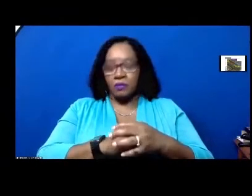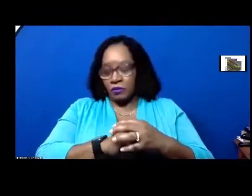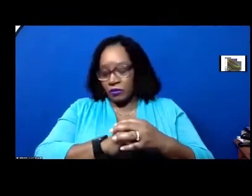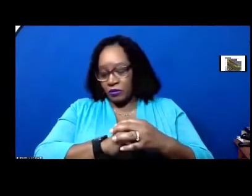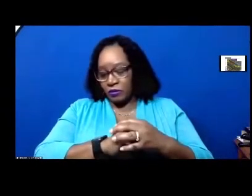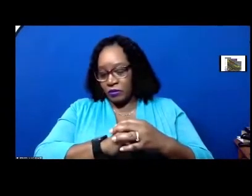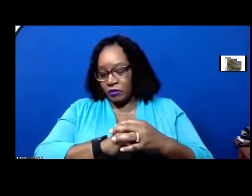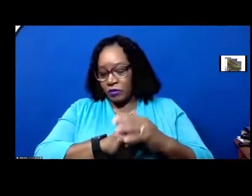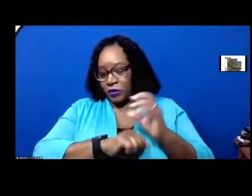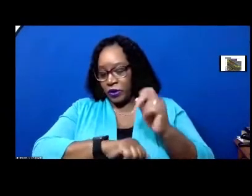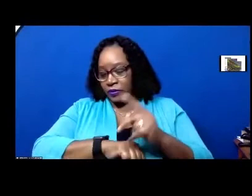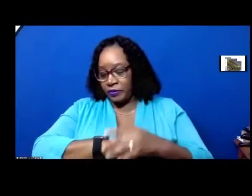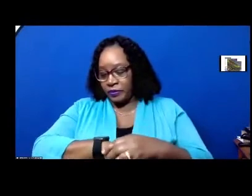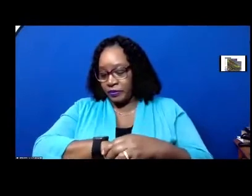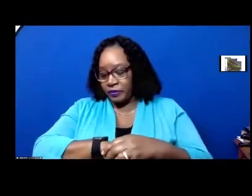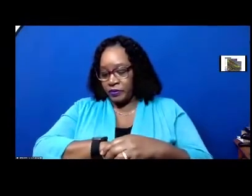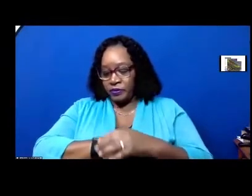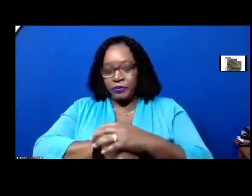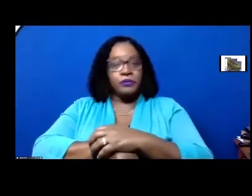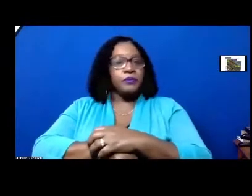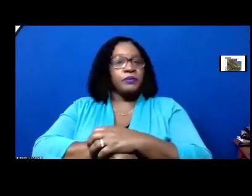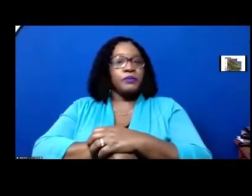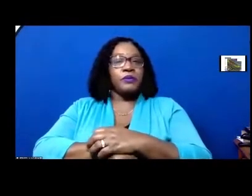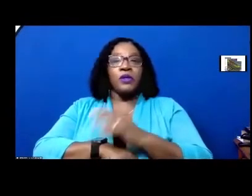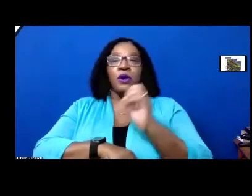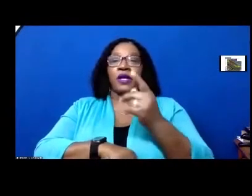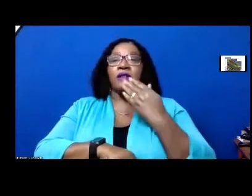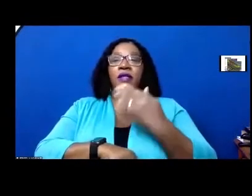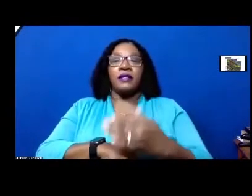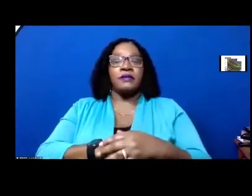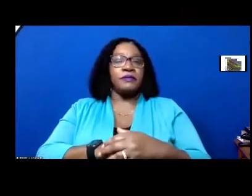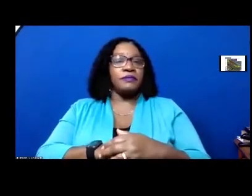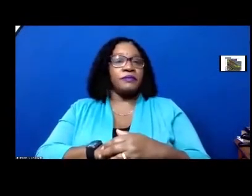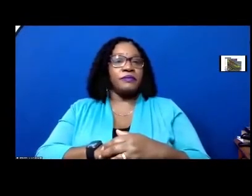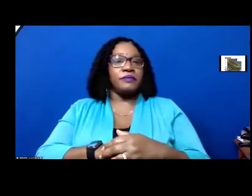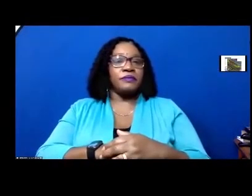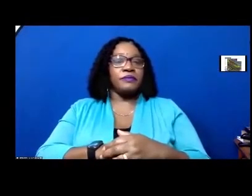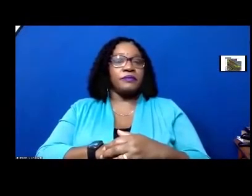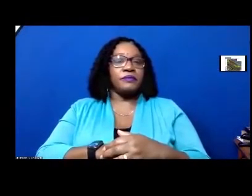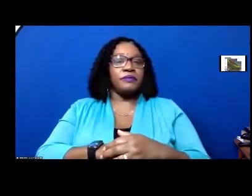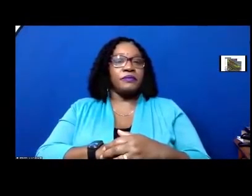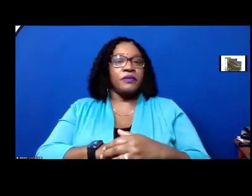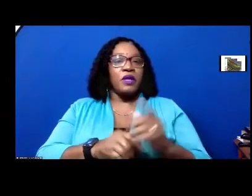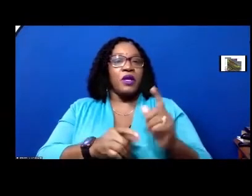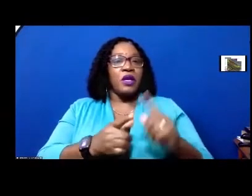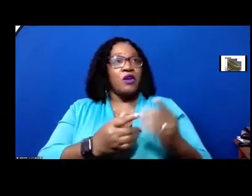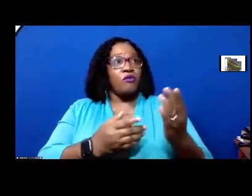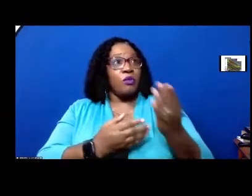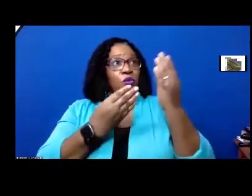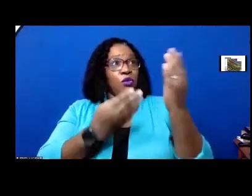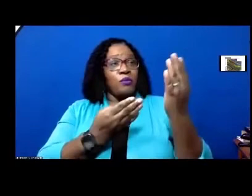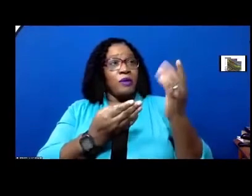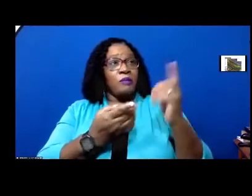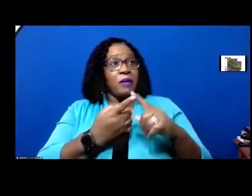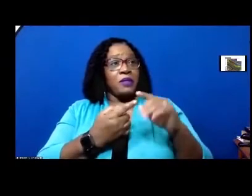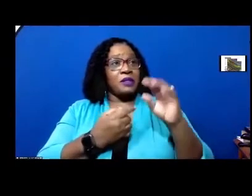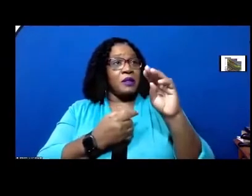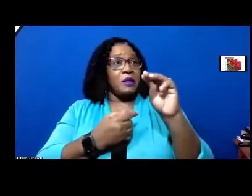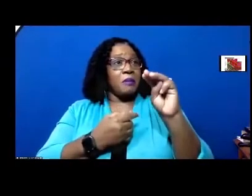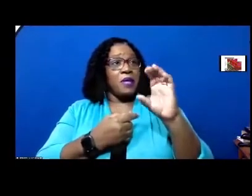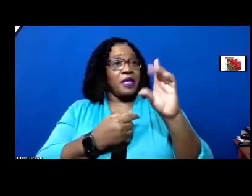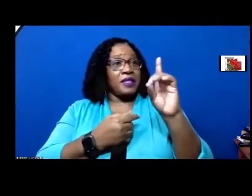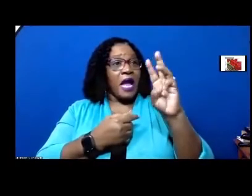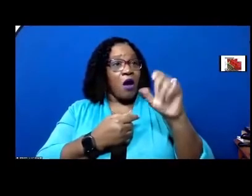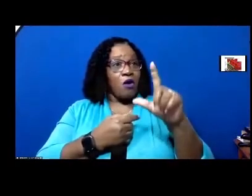all right okay all right thank you ma'am movement by mr uh mcdowell is there a